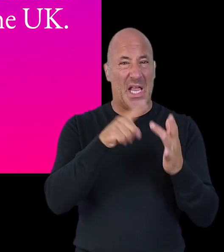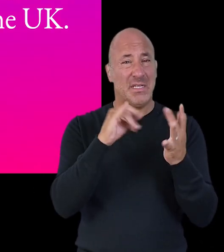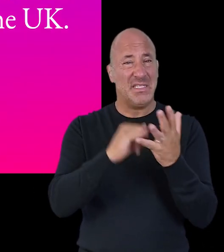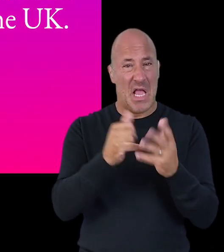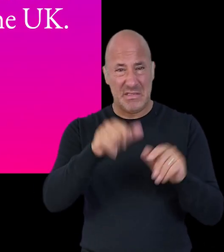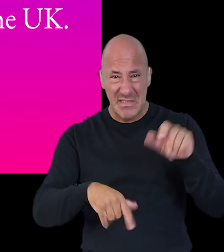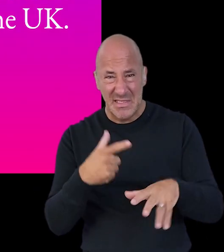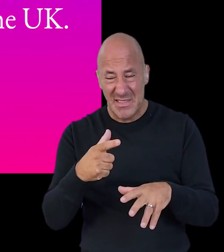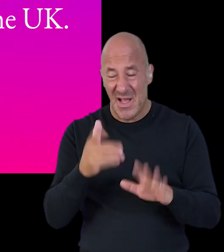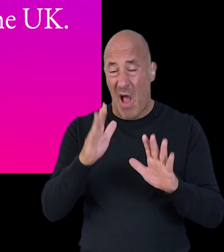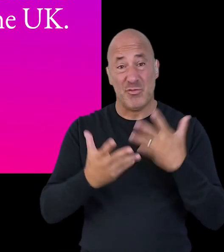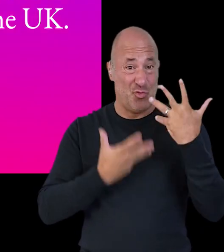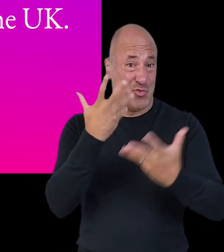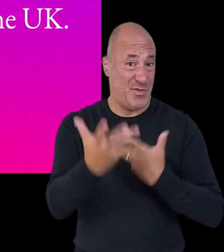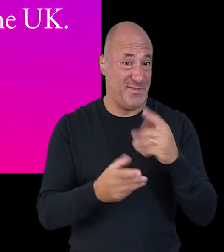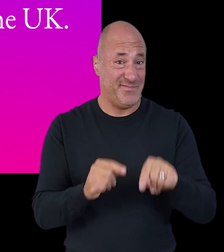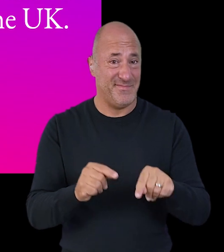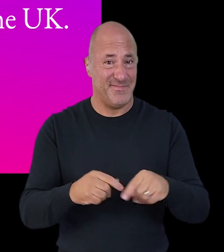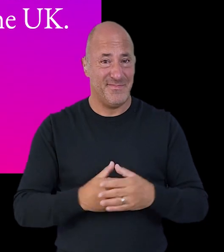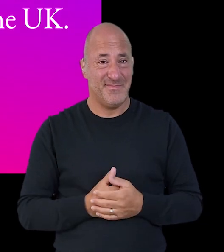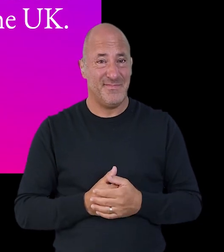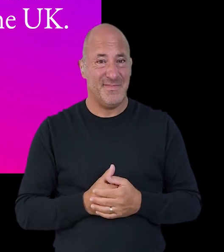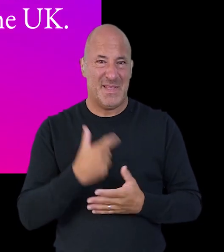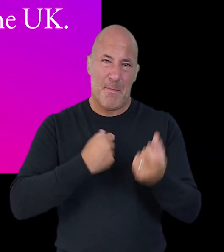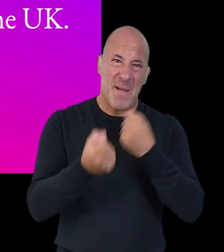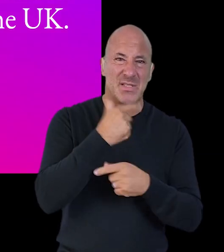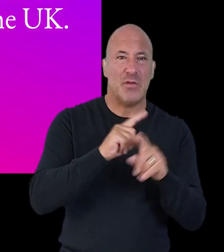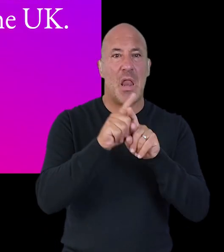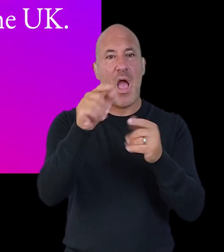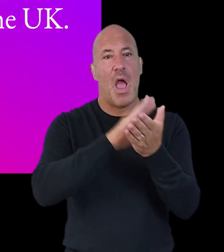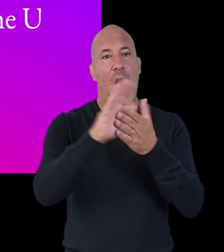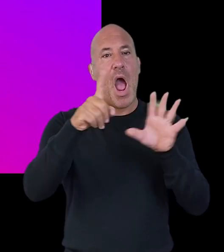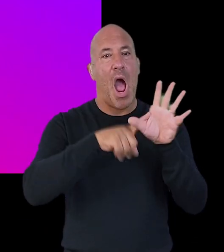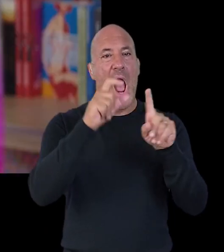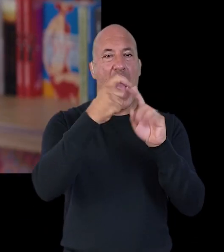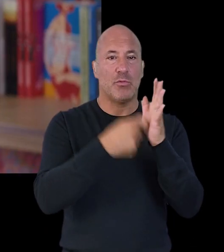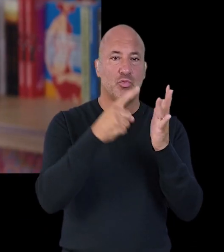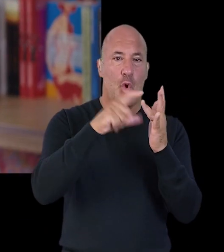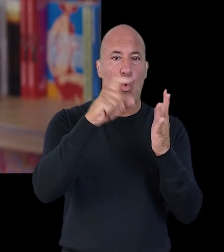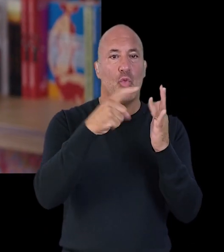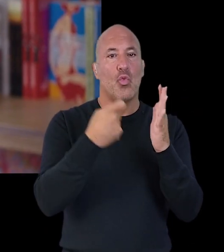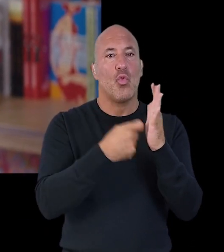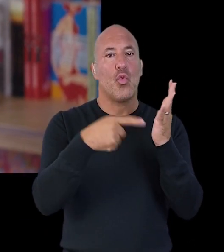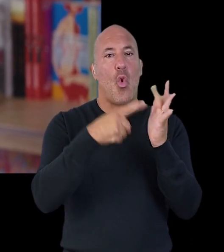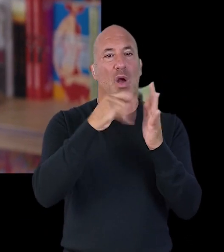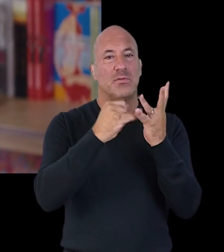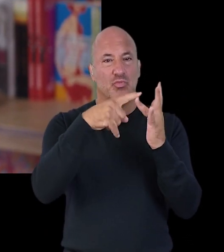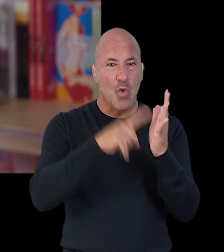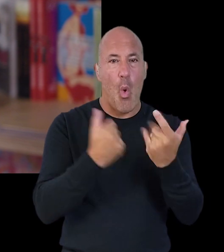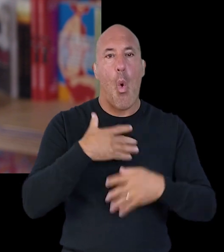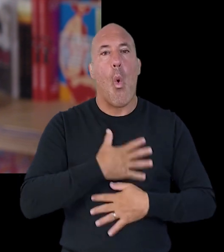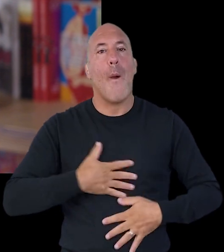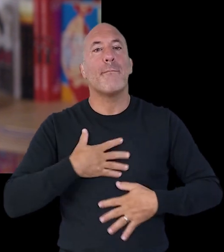treatments that happen to you in the context of being an insect person you also need to talk about this maybe you need medication like